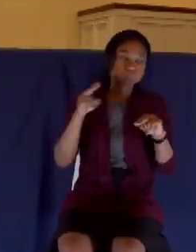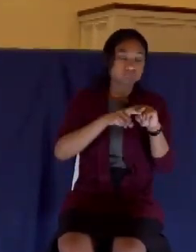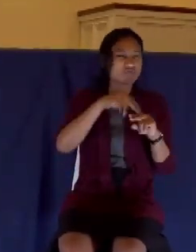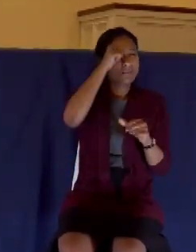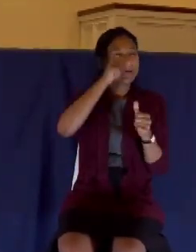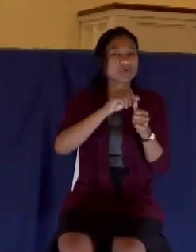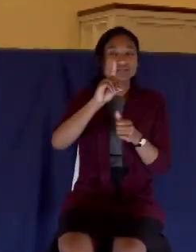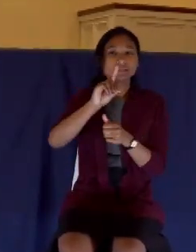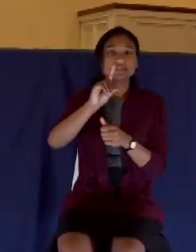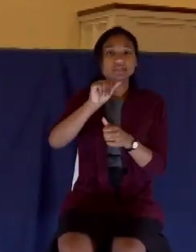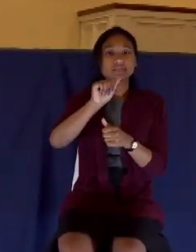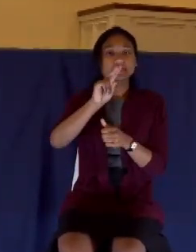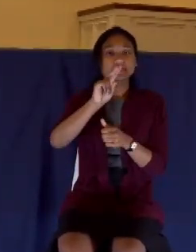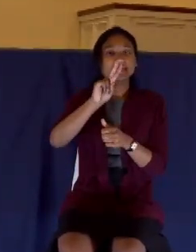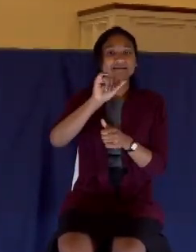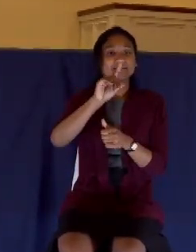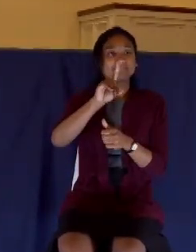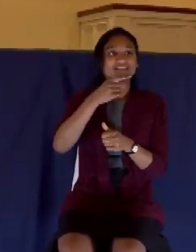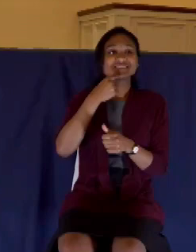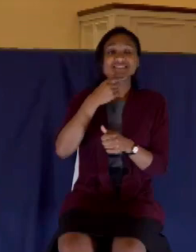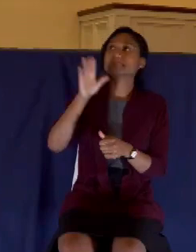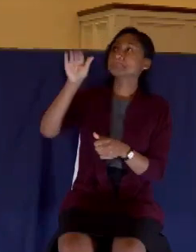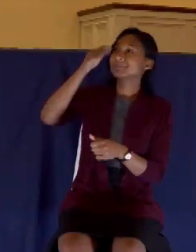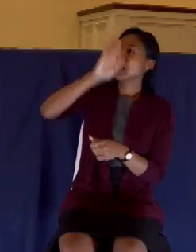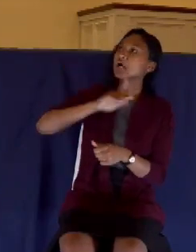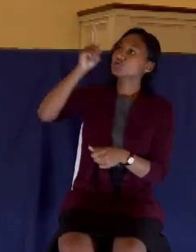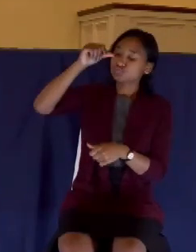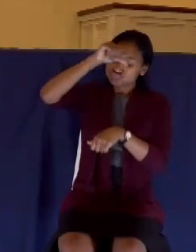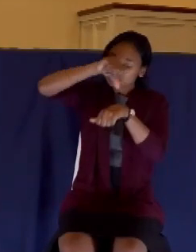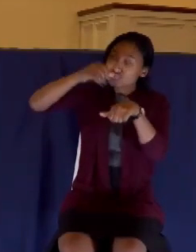about God, Thou anointest my head with oil.